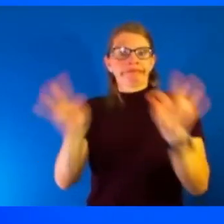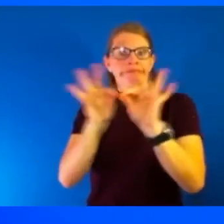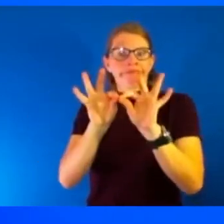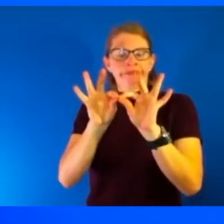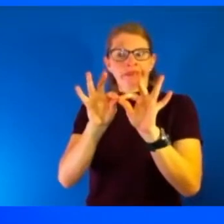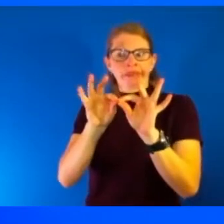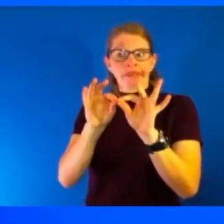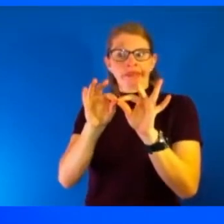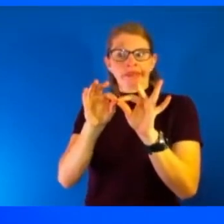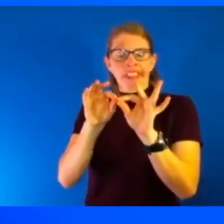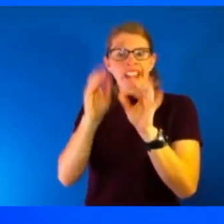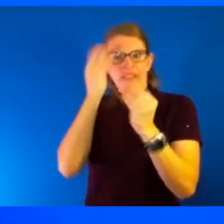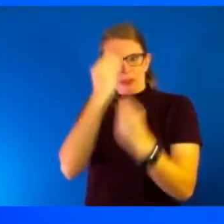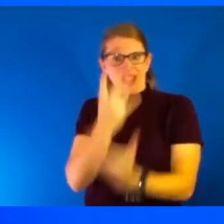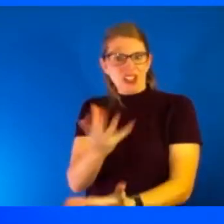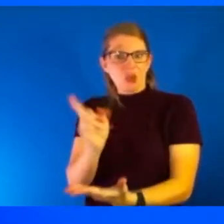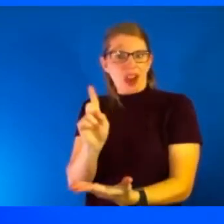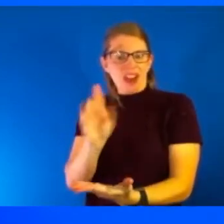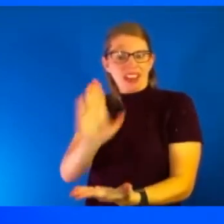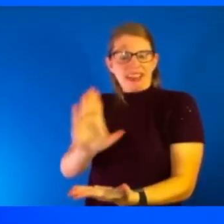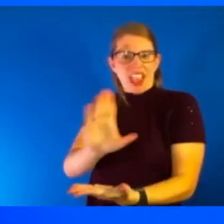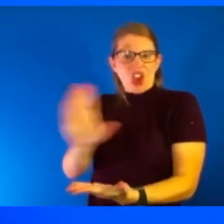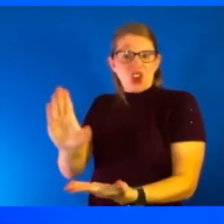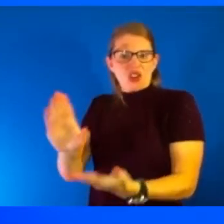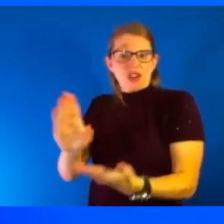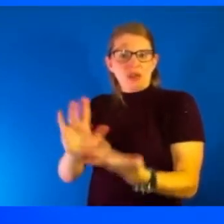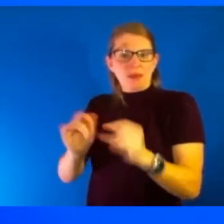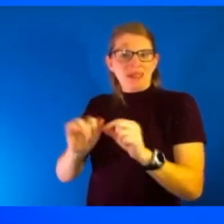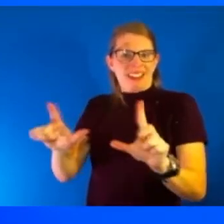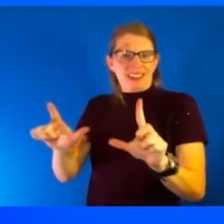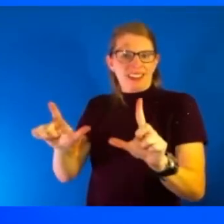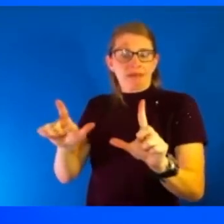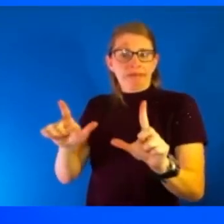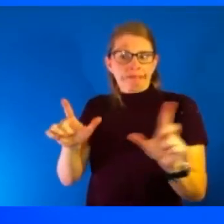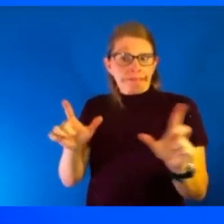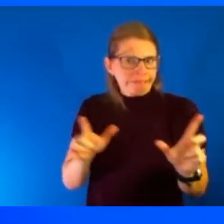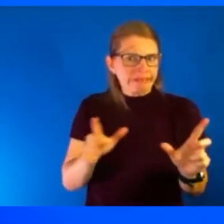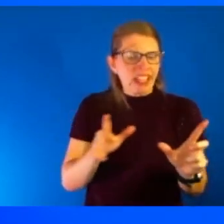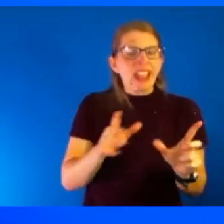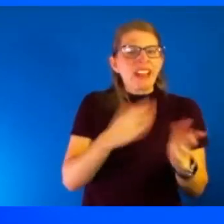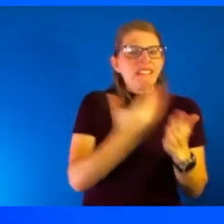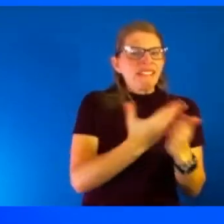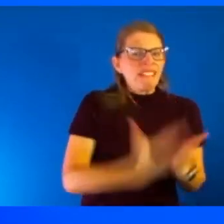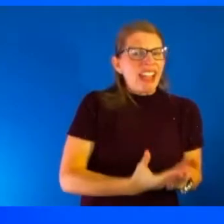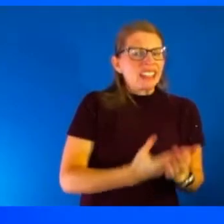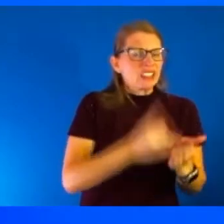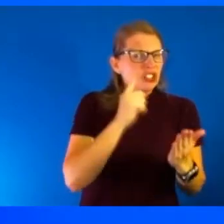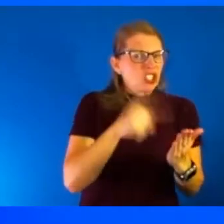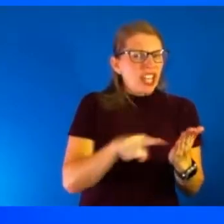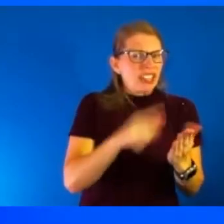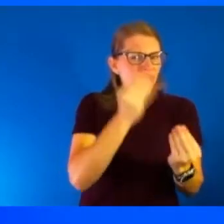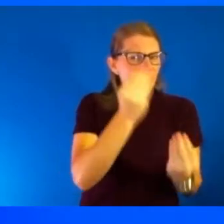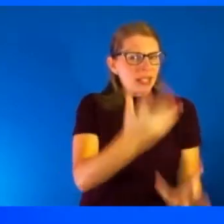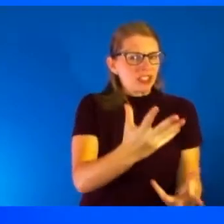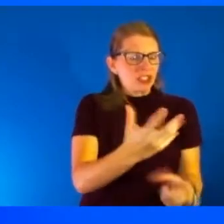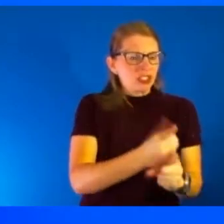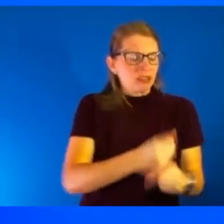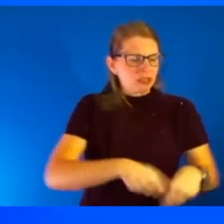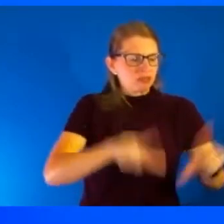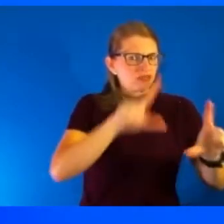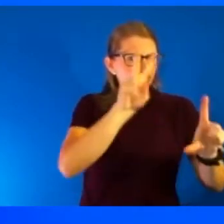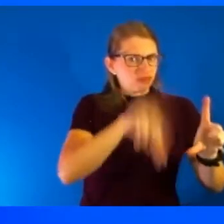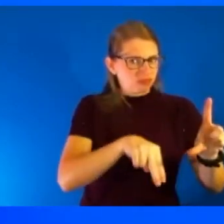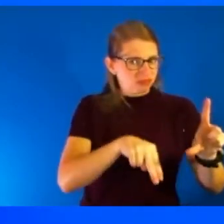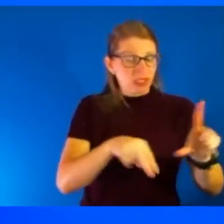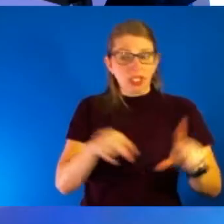on their websites. And we really encourage everyone to fact check the information that they're receiving. The Surgeon General, which of course,